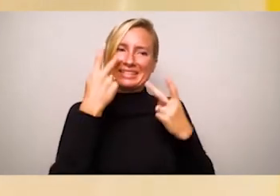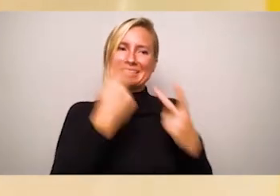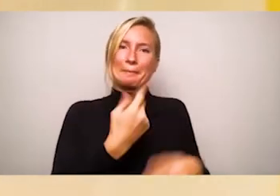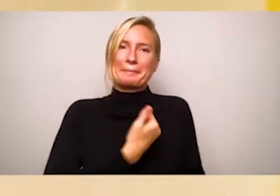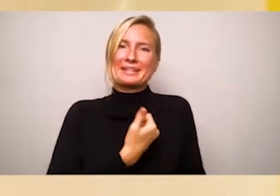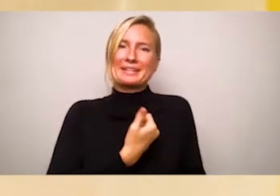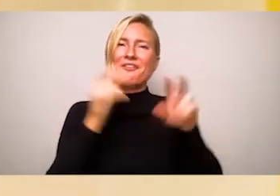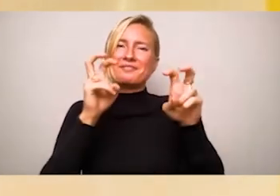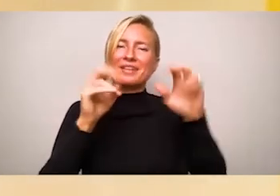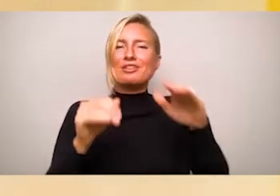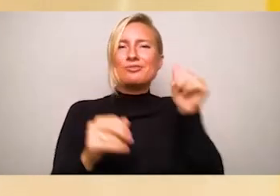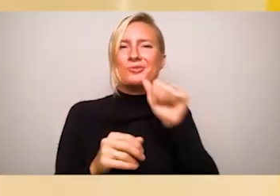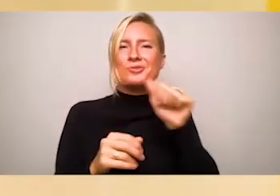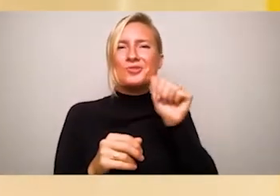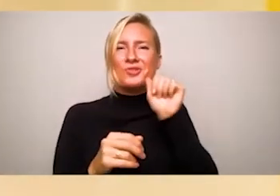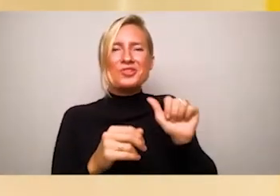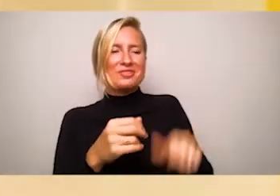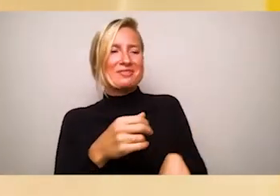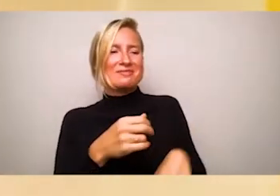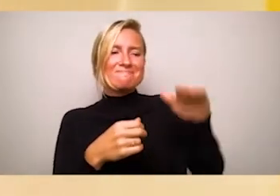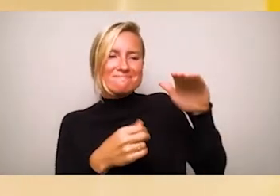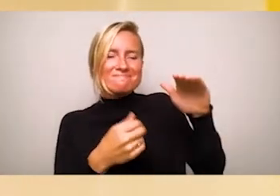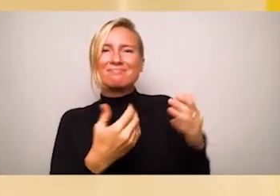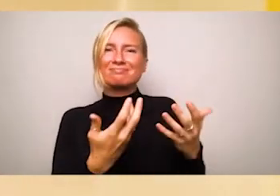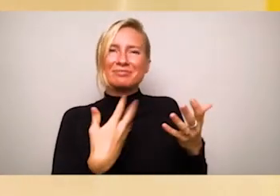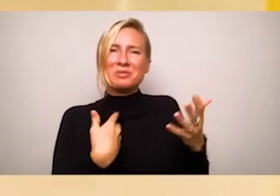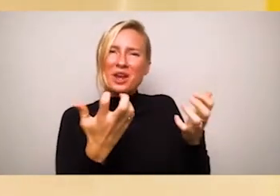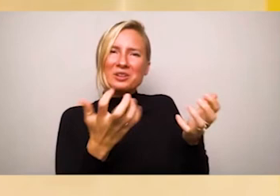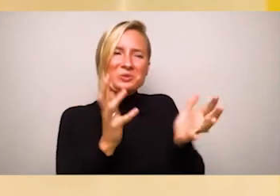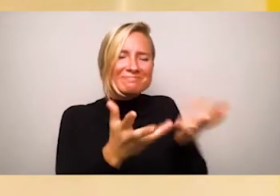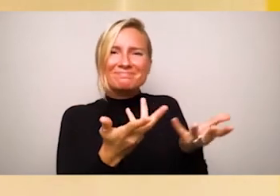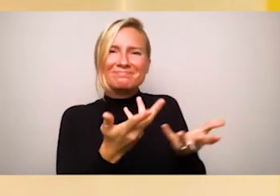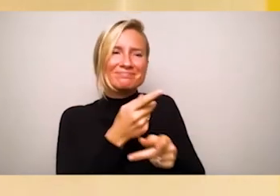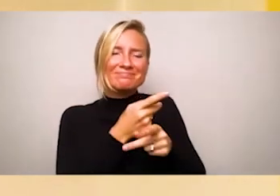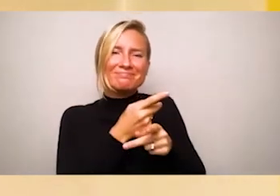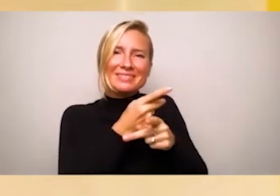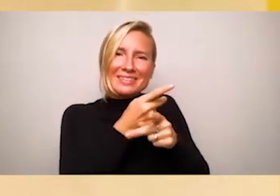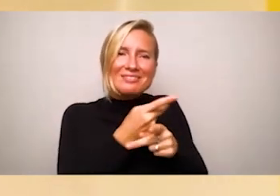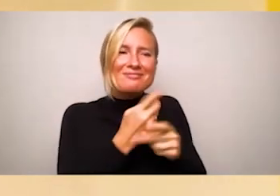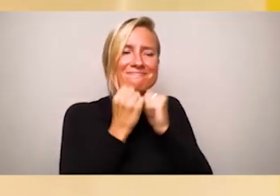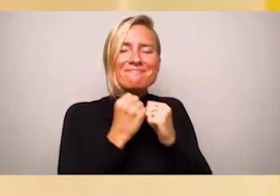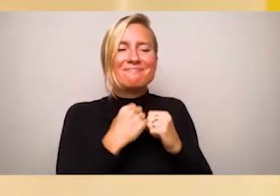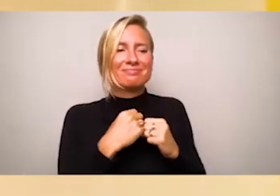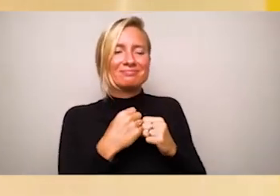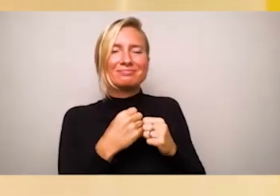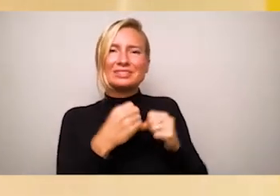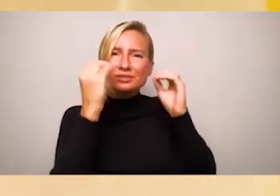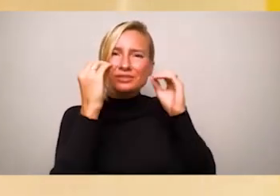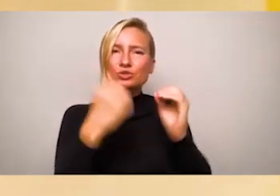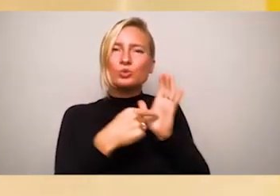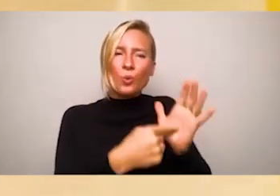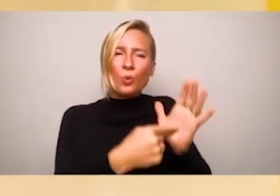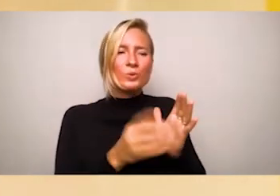public library, as she learns to hide every single crevice of her life, as she falls deeply in love